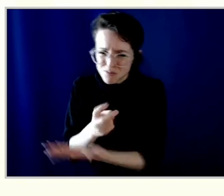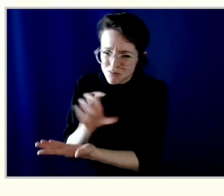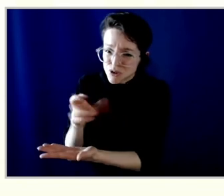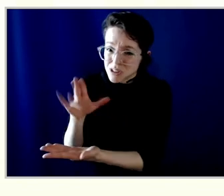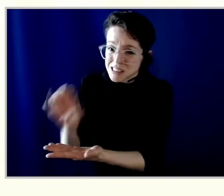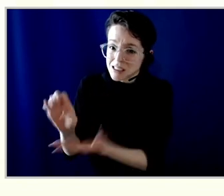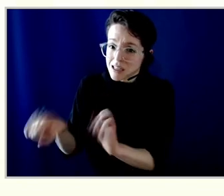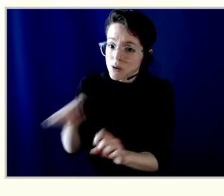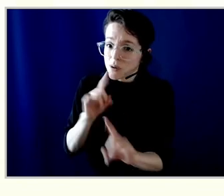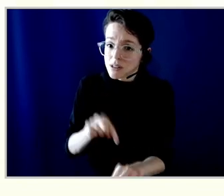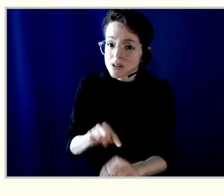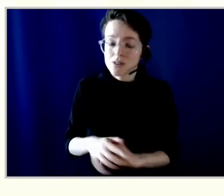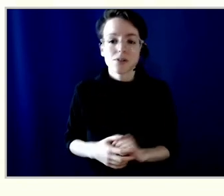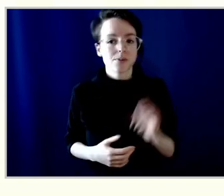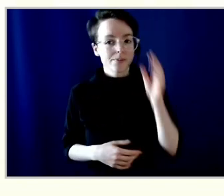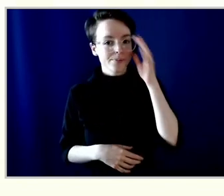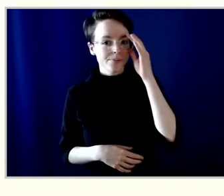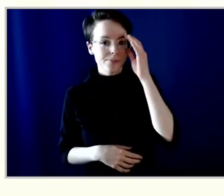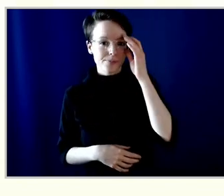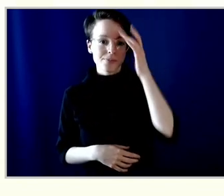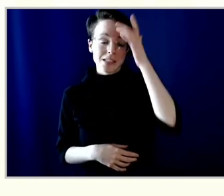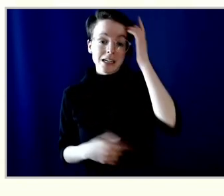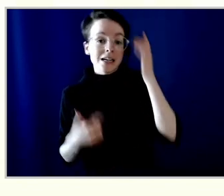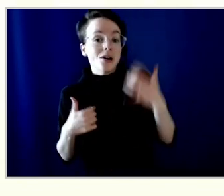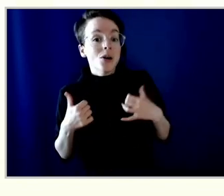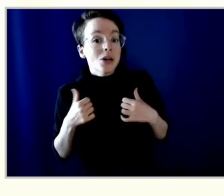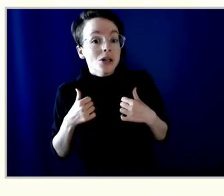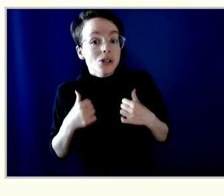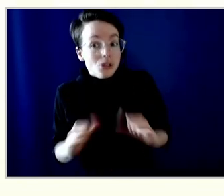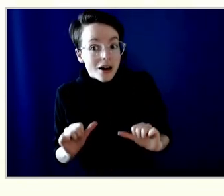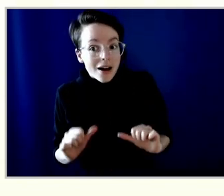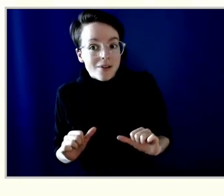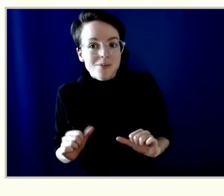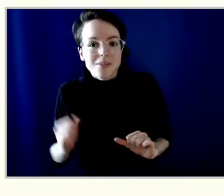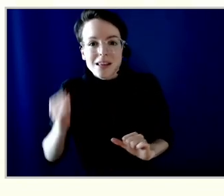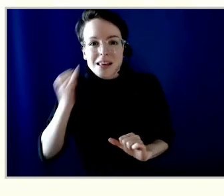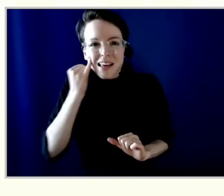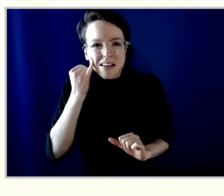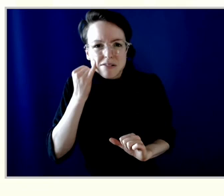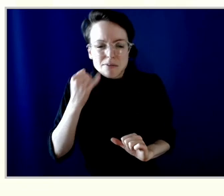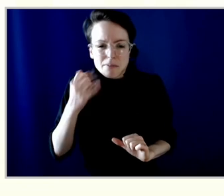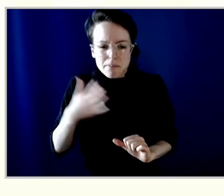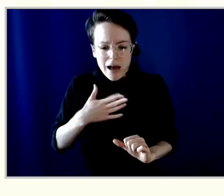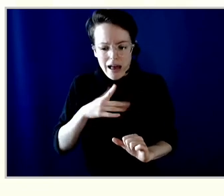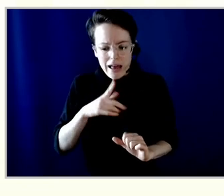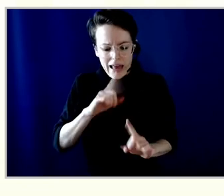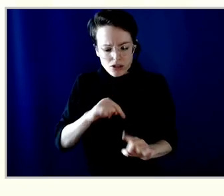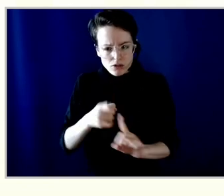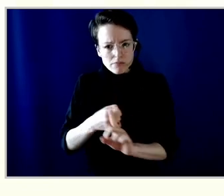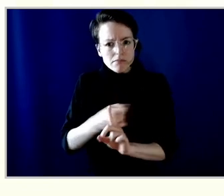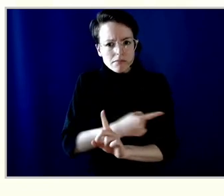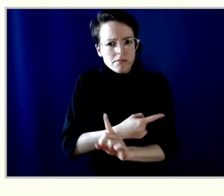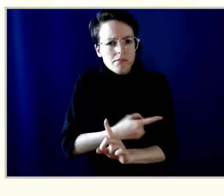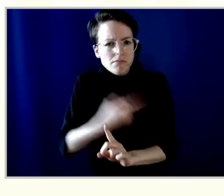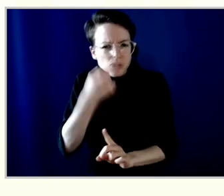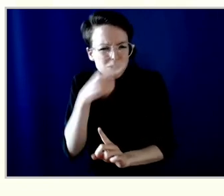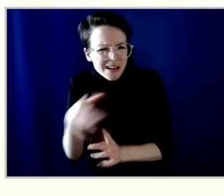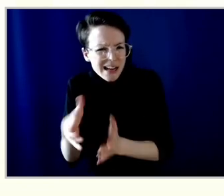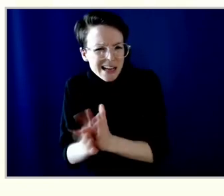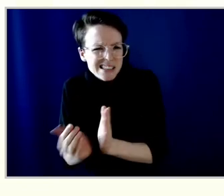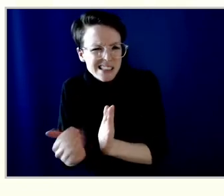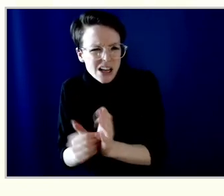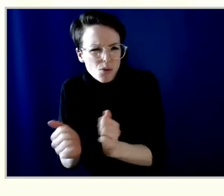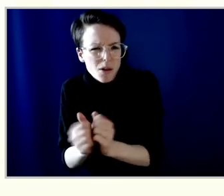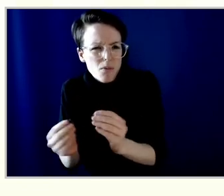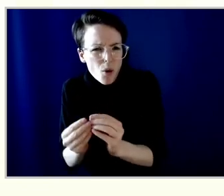I will try to answer the question. And if I don't, please provide a new question that gives a bit more detail. But if you mean transfers to external